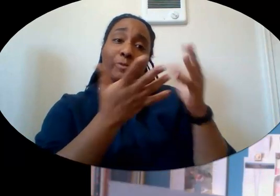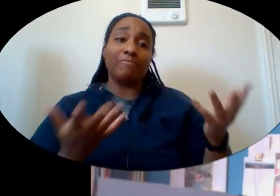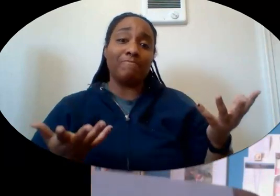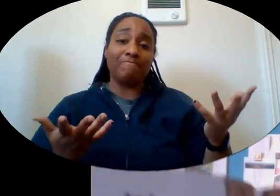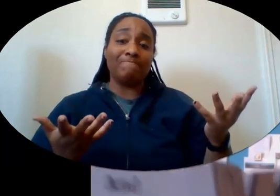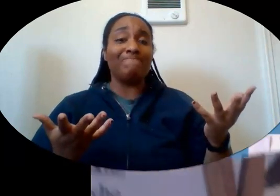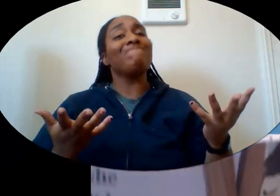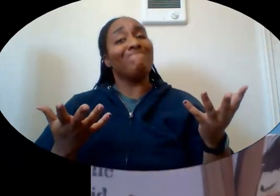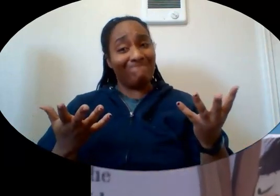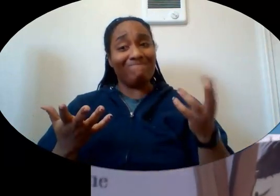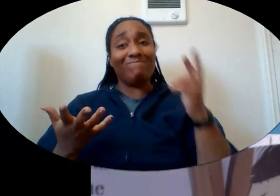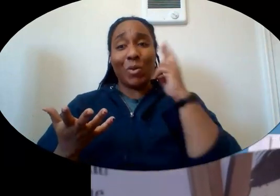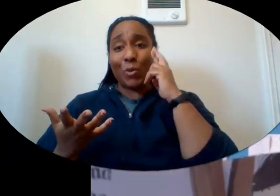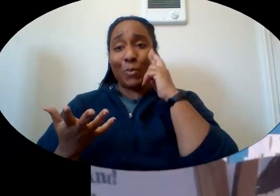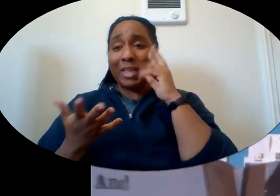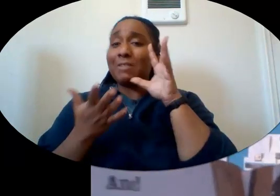And she did.